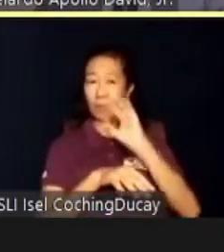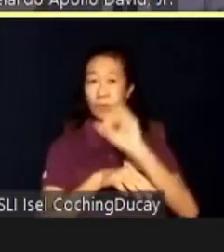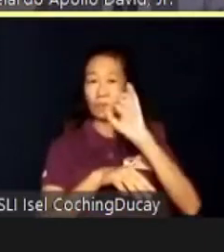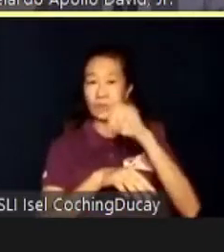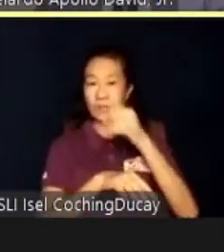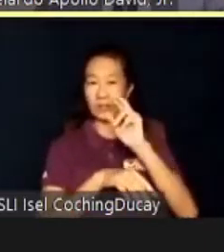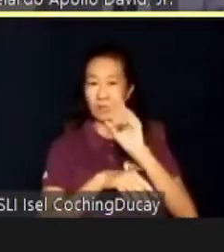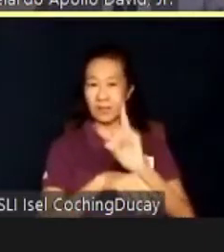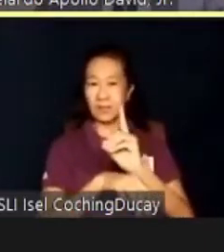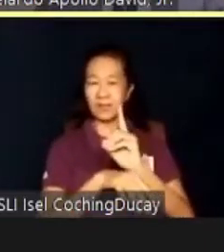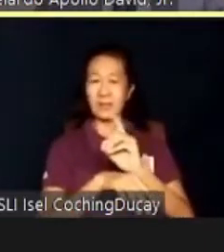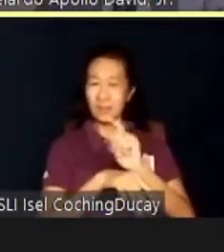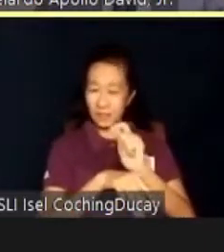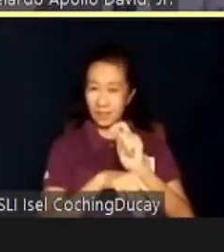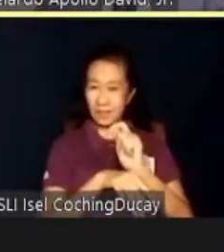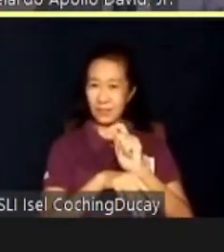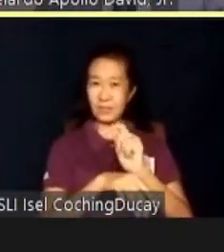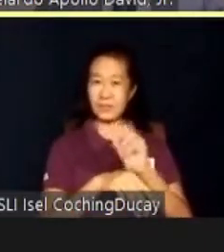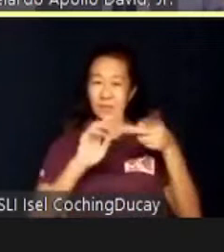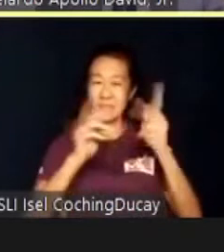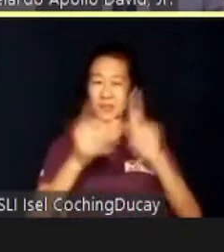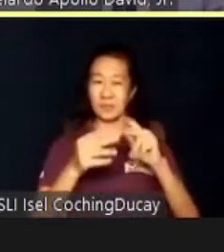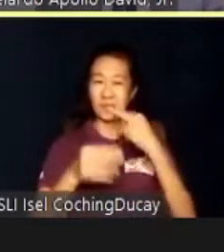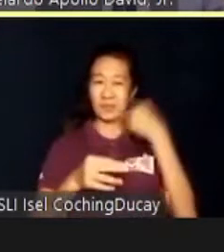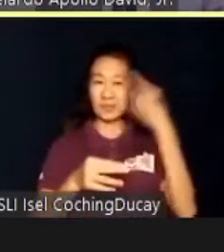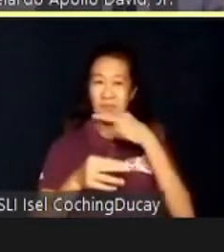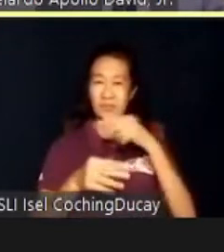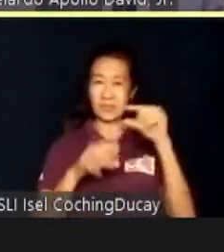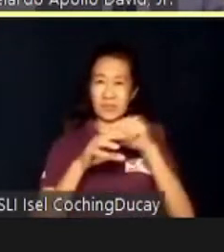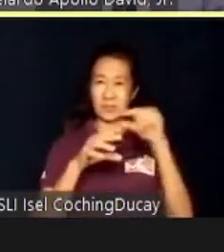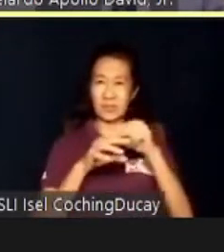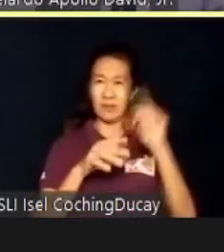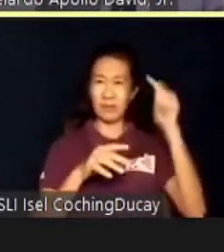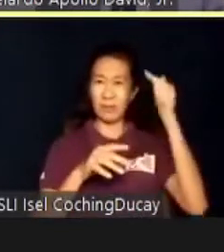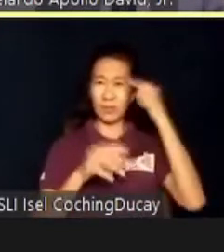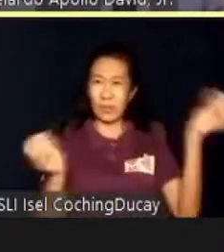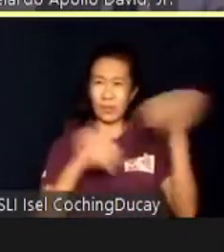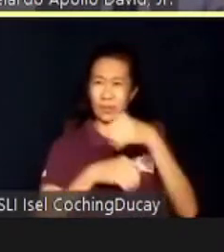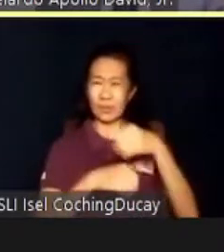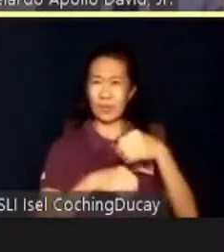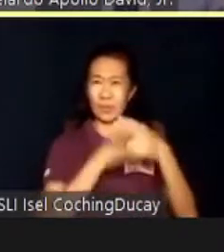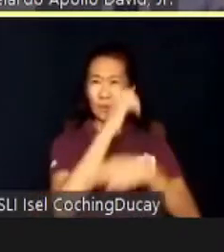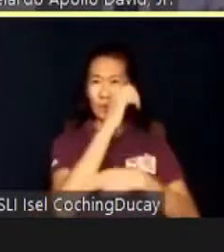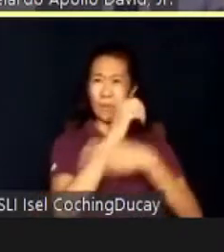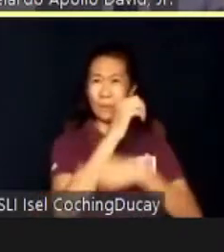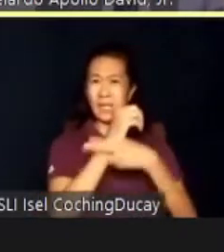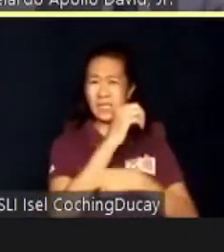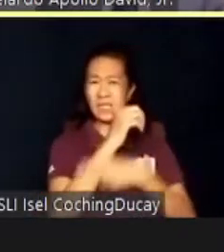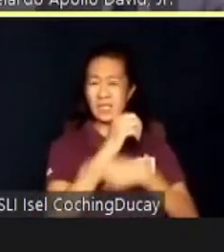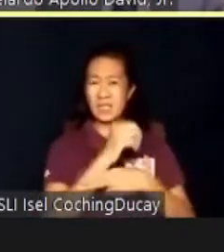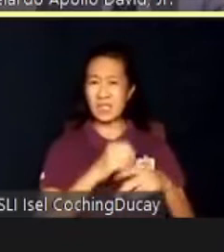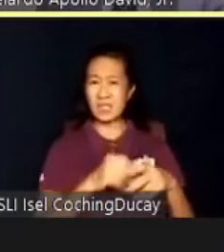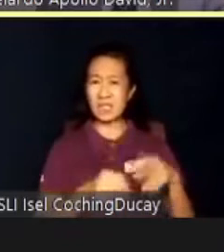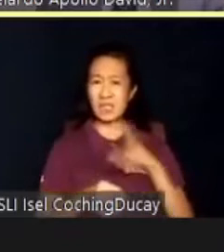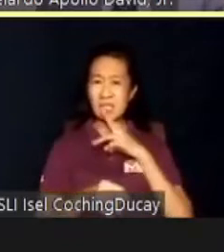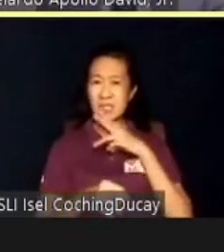IMLC has partnered with establishments such as restaurants, groceries, government offices, hotels, water refilling stations, and